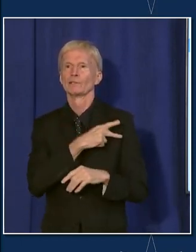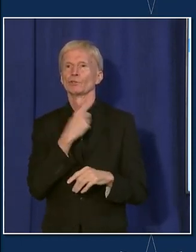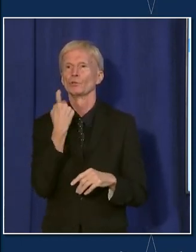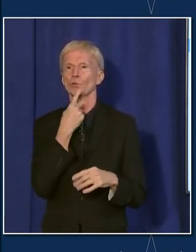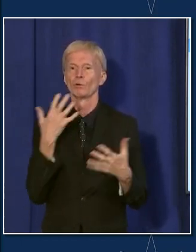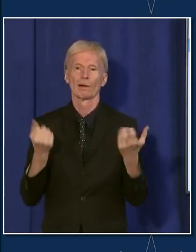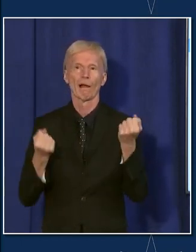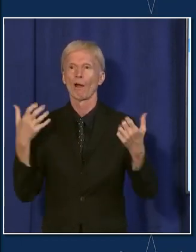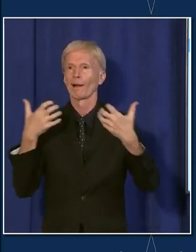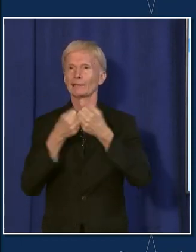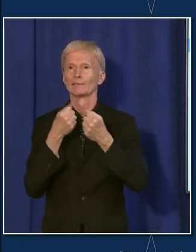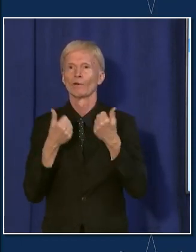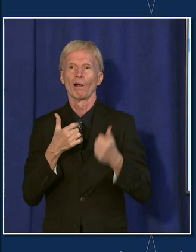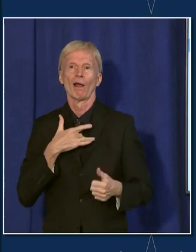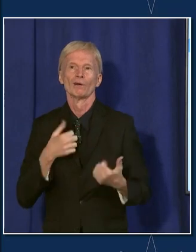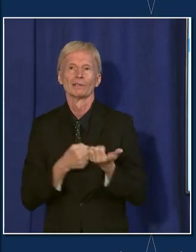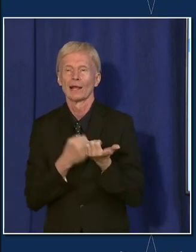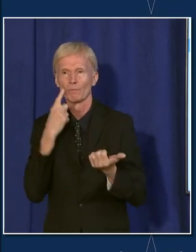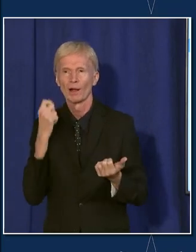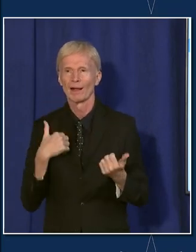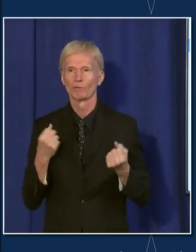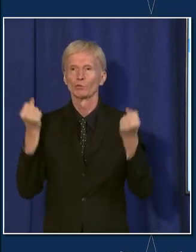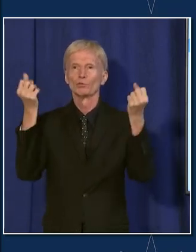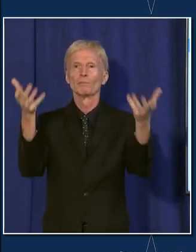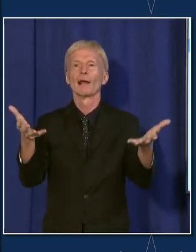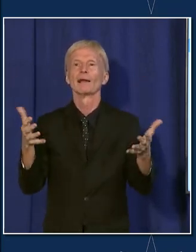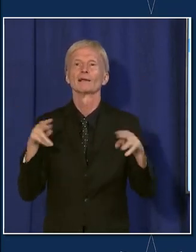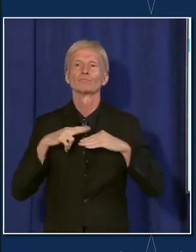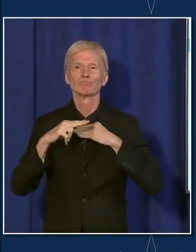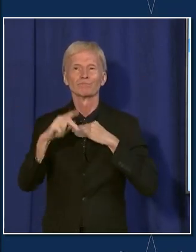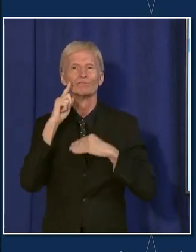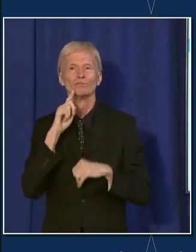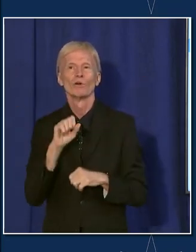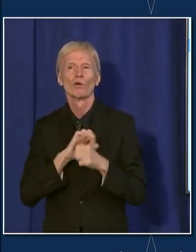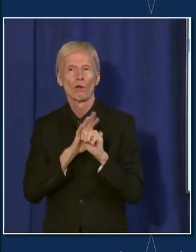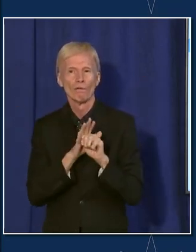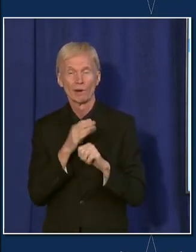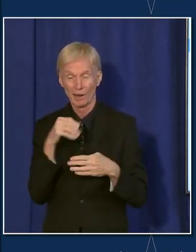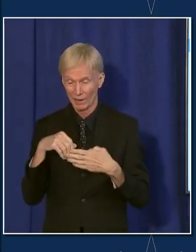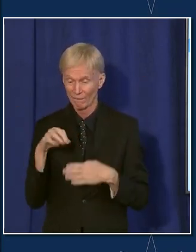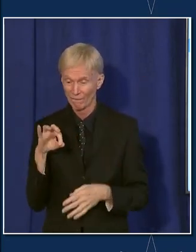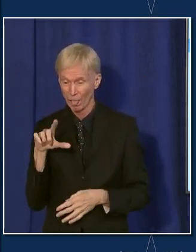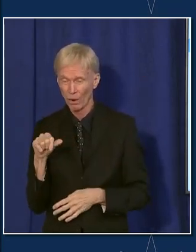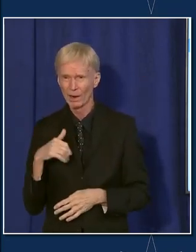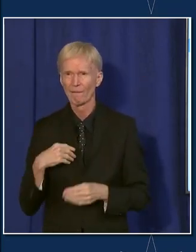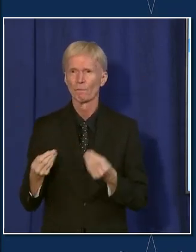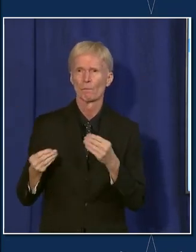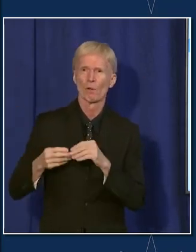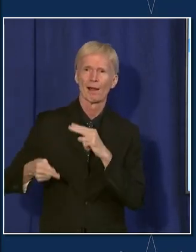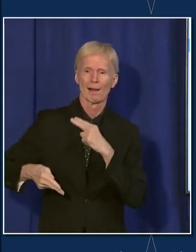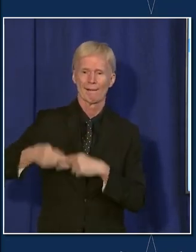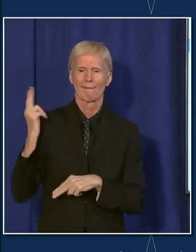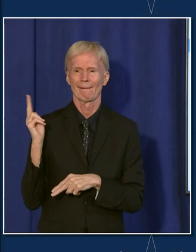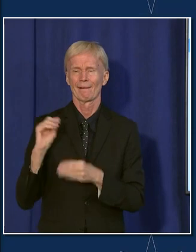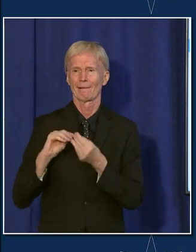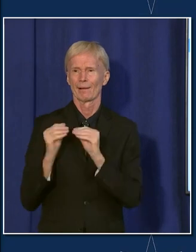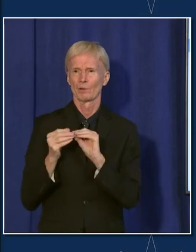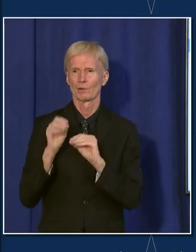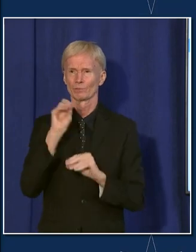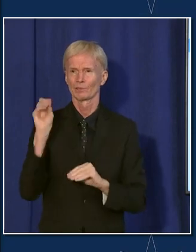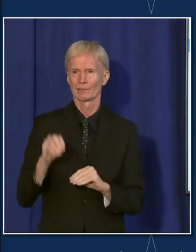having a heart attack because they're so overwhelmed with COVID. And in parts of Florida, there are higher rates of hospitalization per person